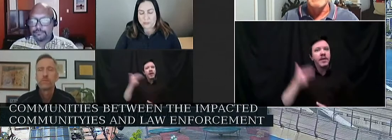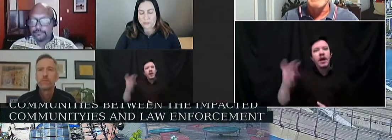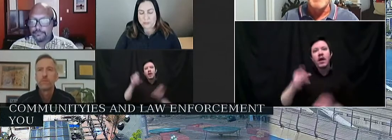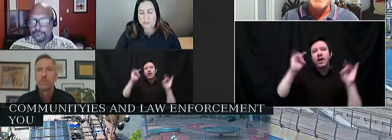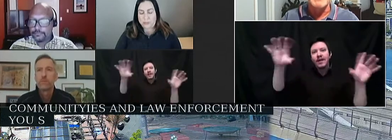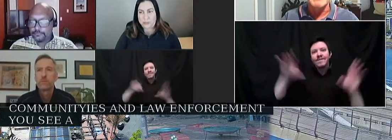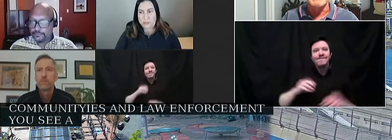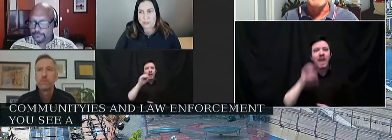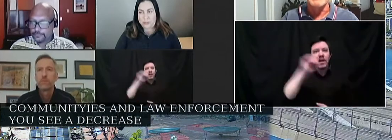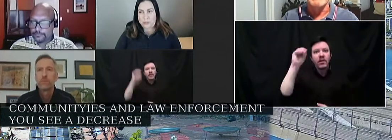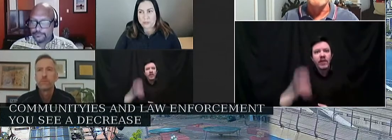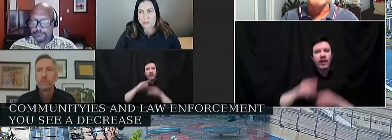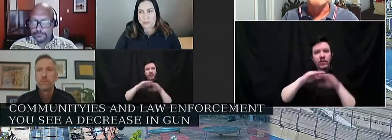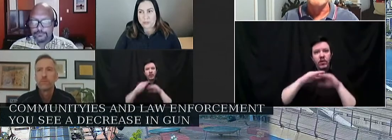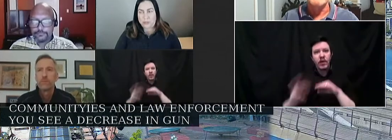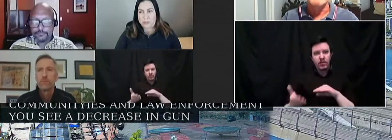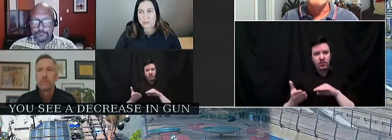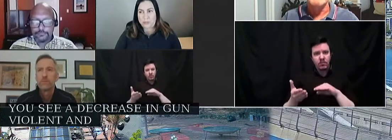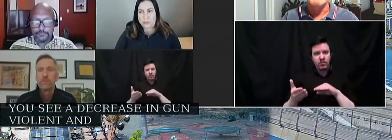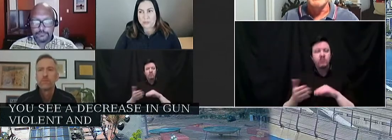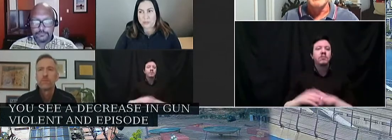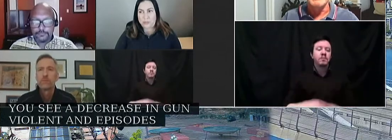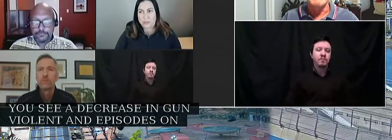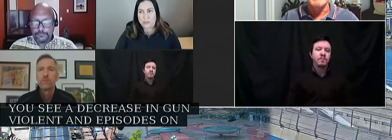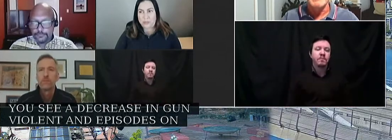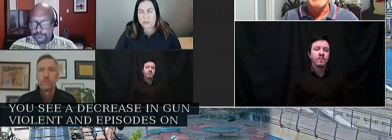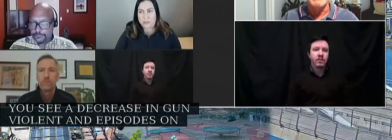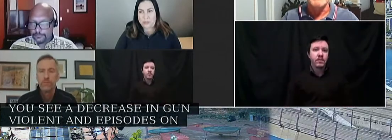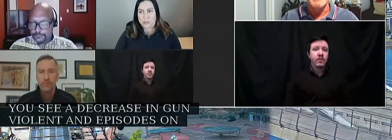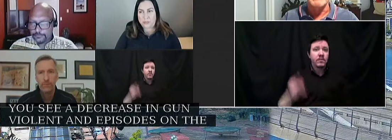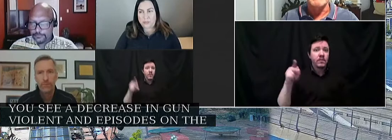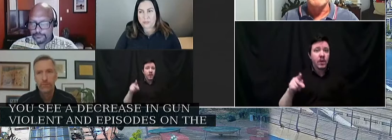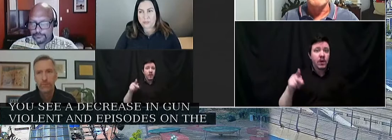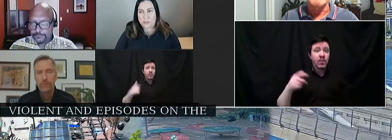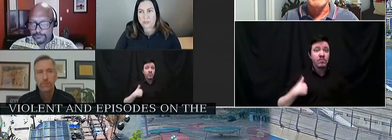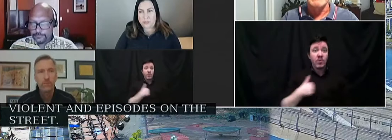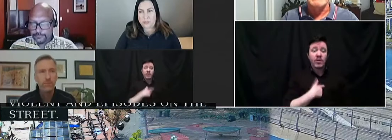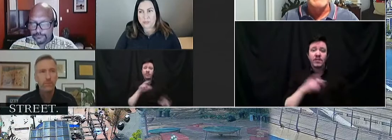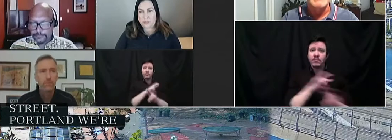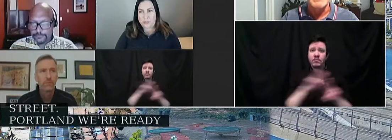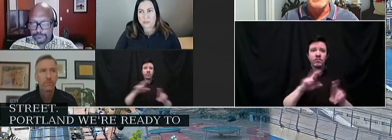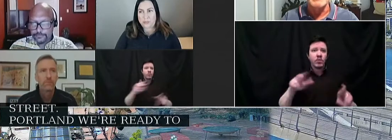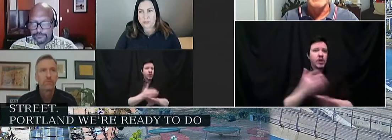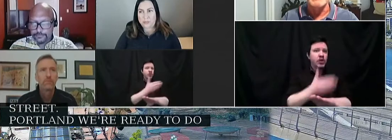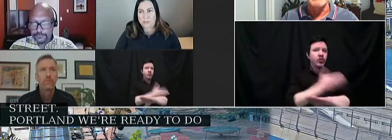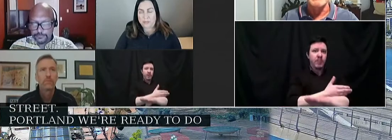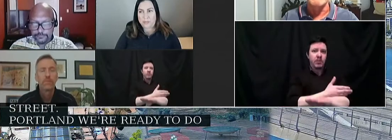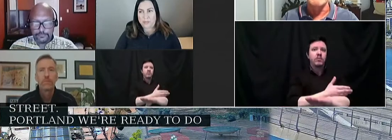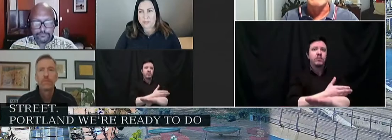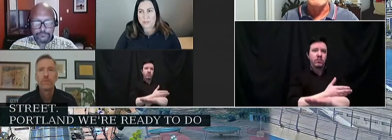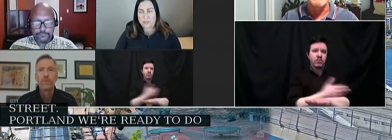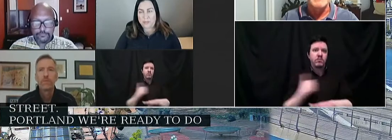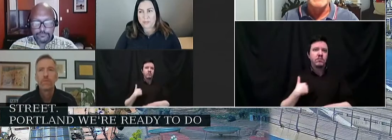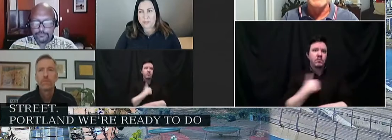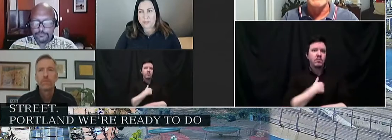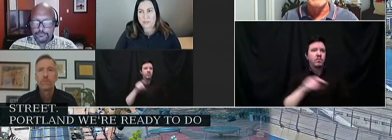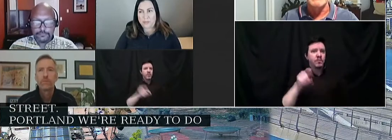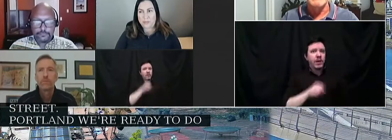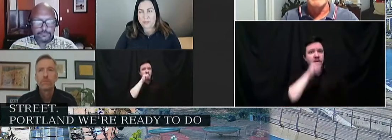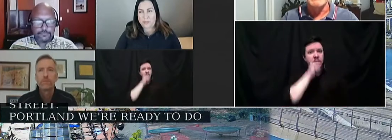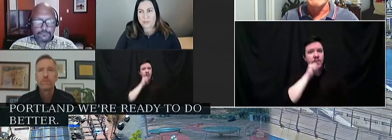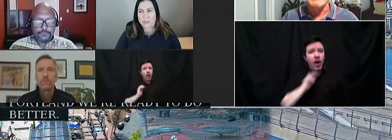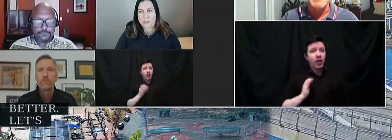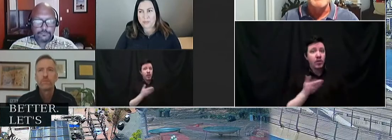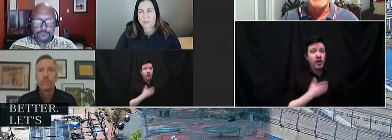and episodes on the street. Portland, we're ready to do better. Let's tolerate our differences,